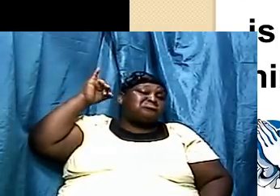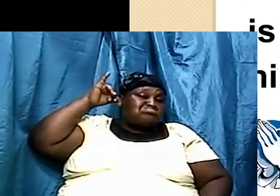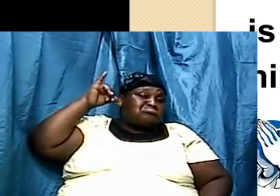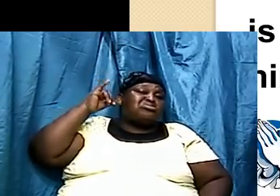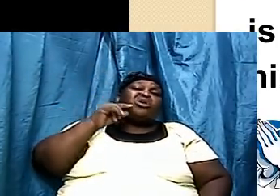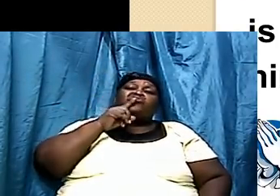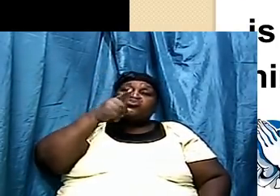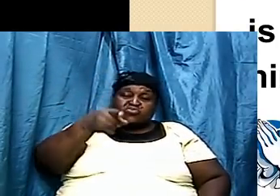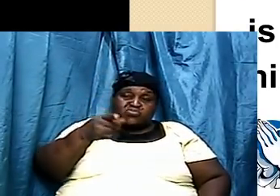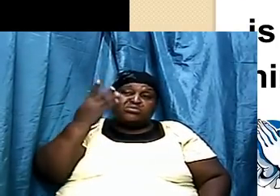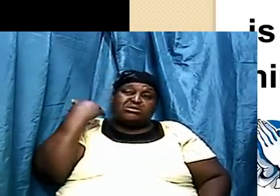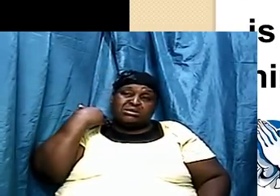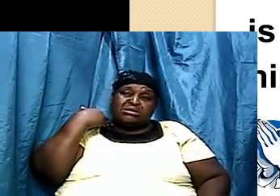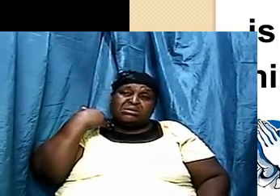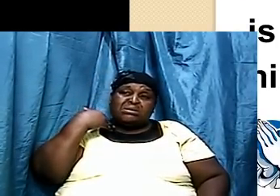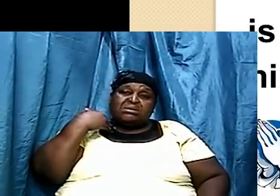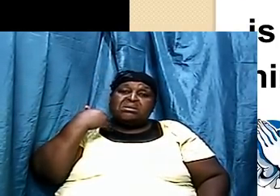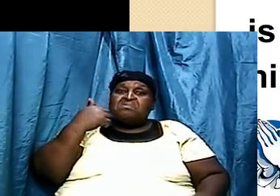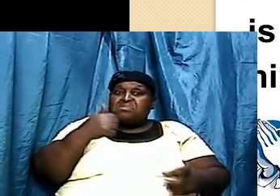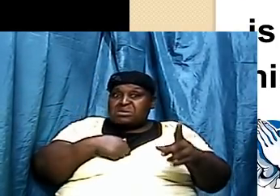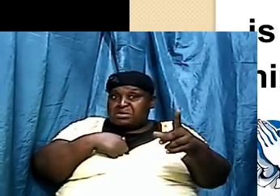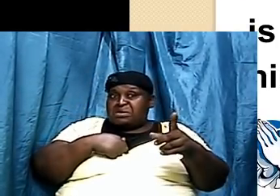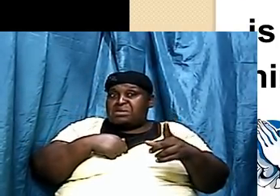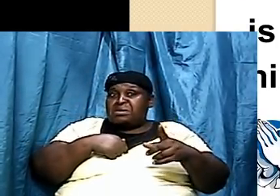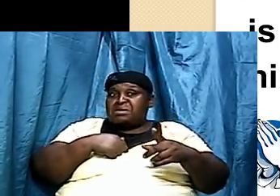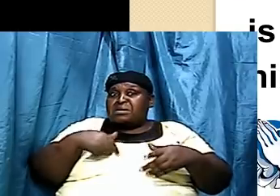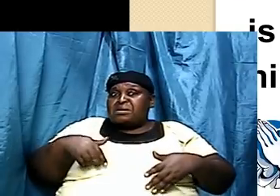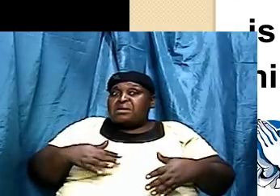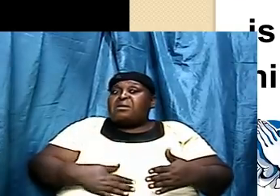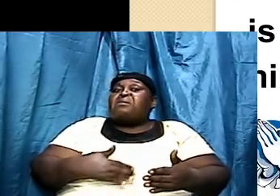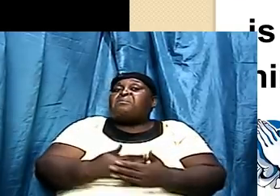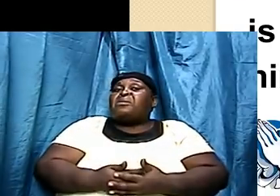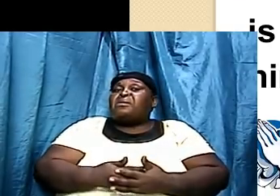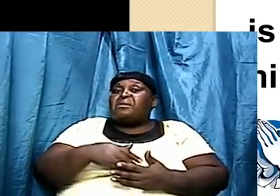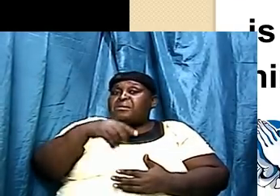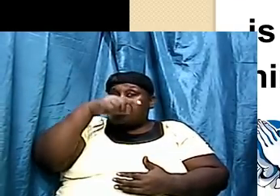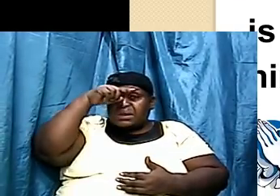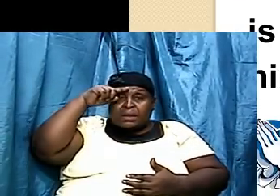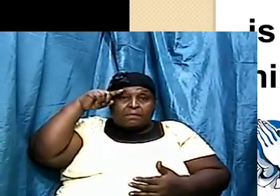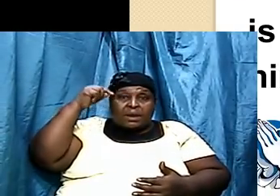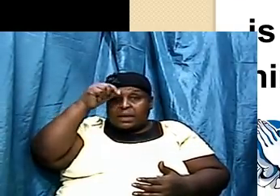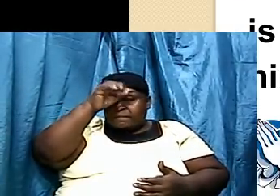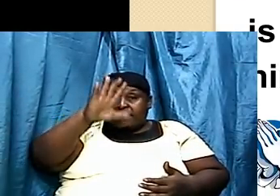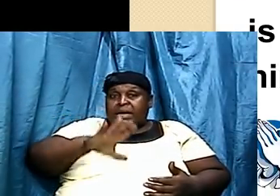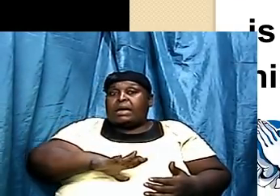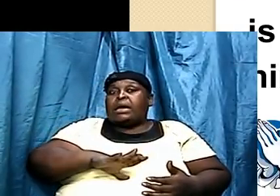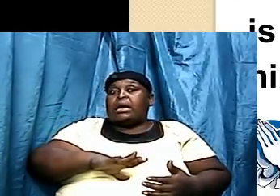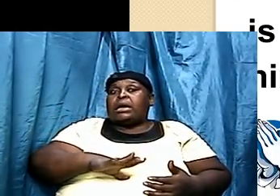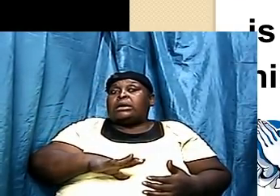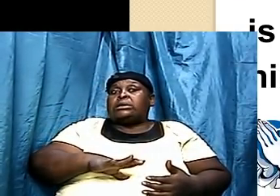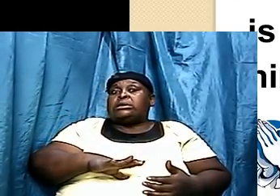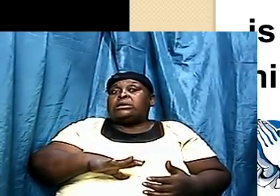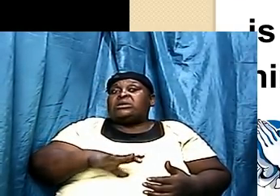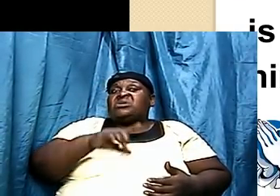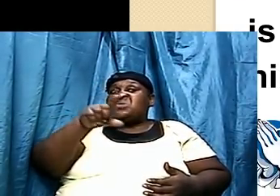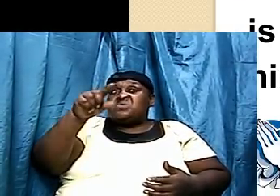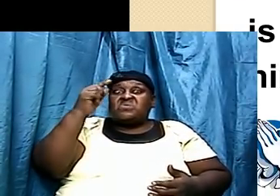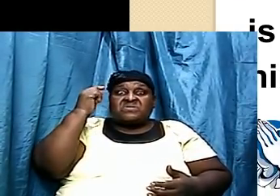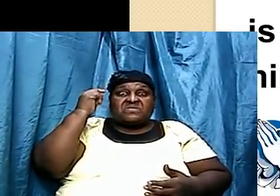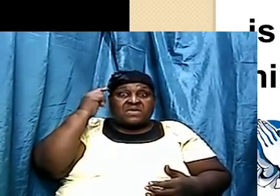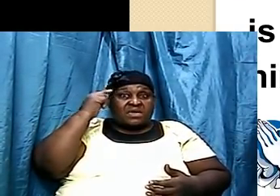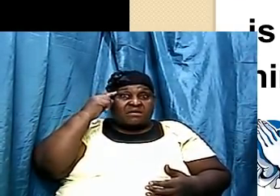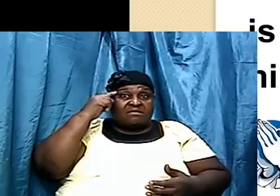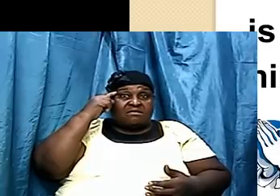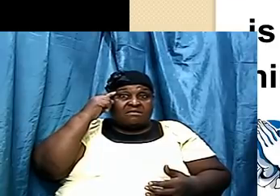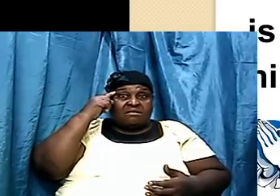I was born a black man. And if you in the other side of the world think I was white, your thinking of me being white does not change the fact that